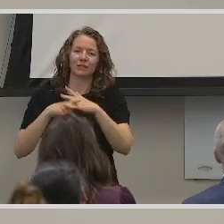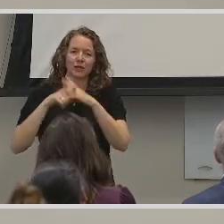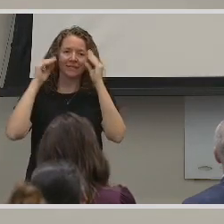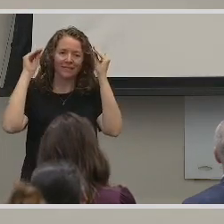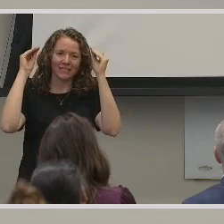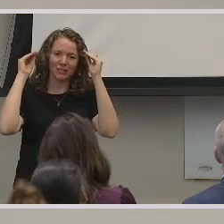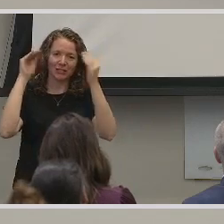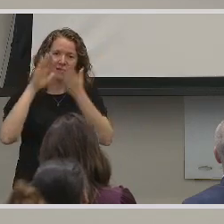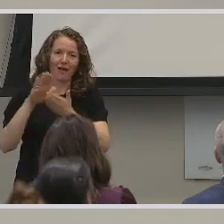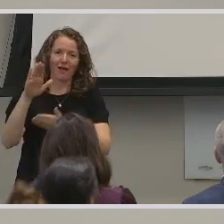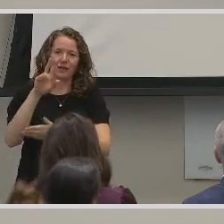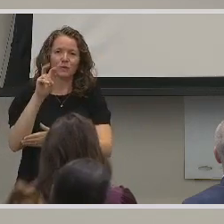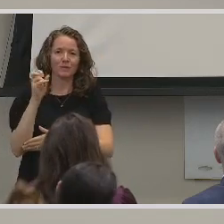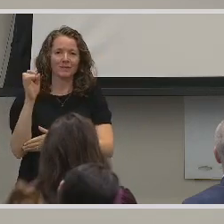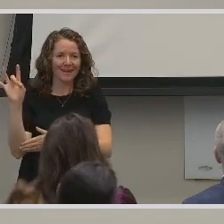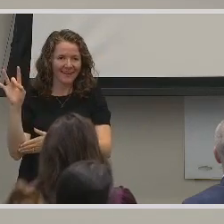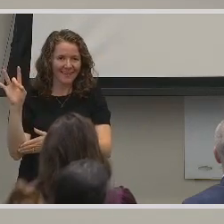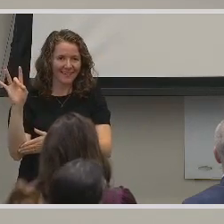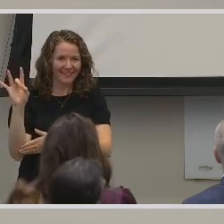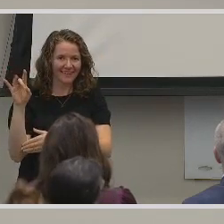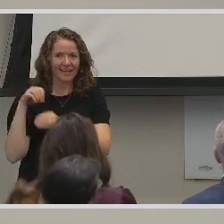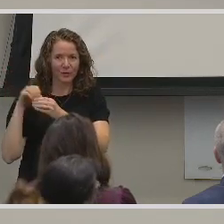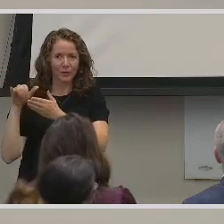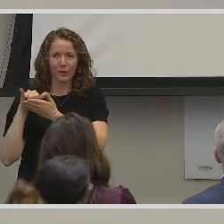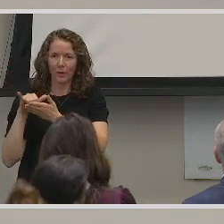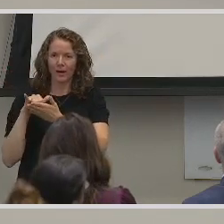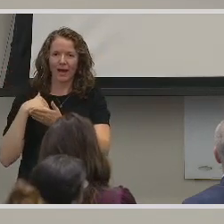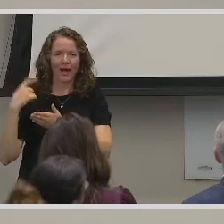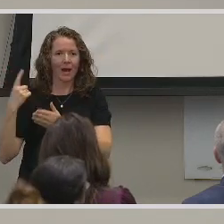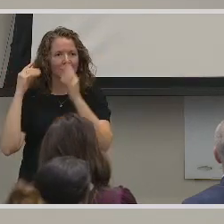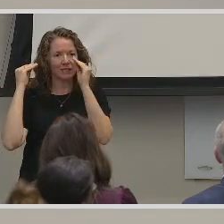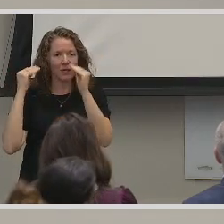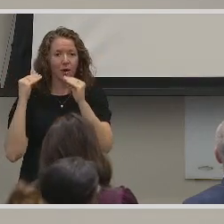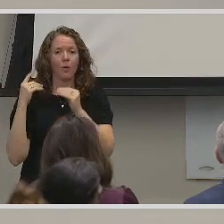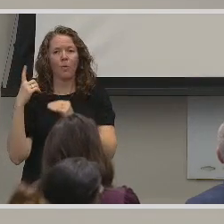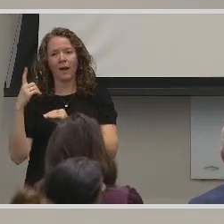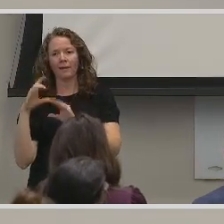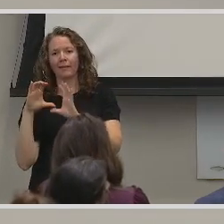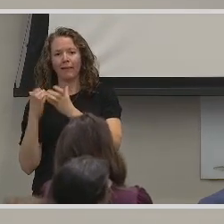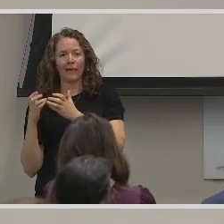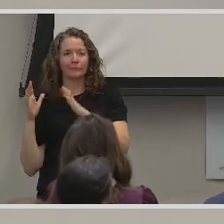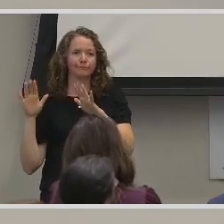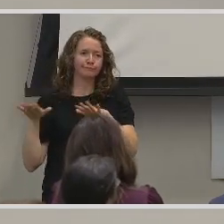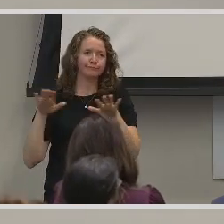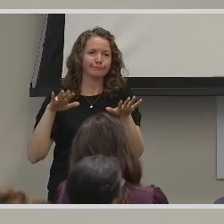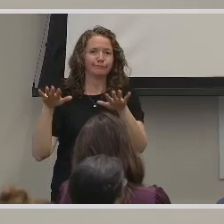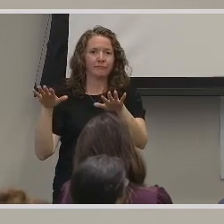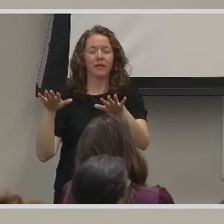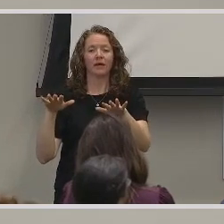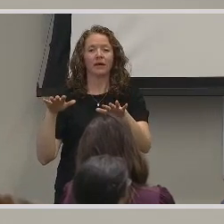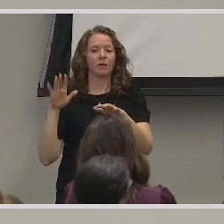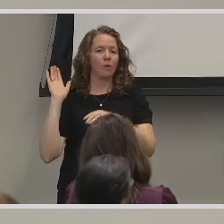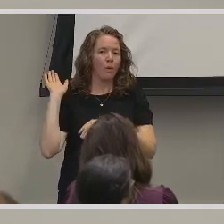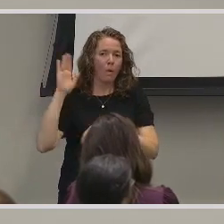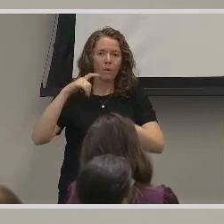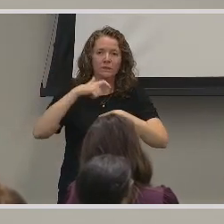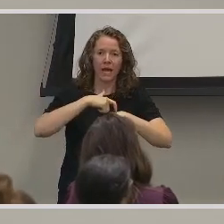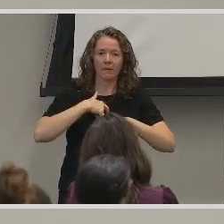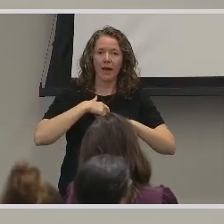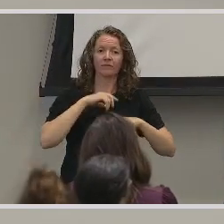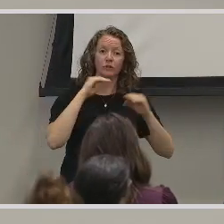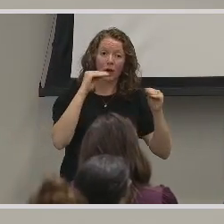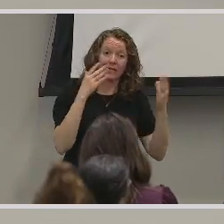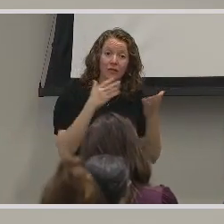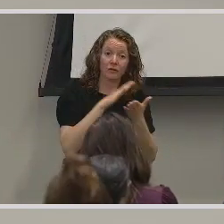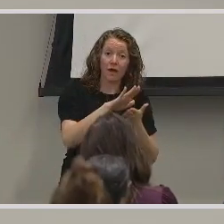collars in 2008 in New York. I was always teaching one class here and there. And for the entire time, I've taught at the collars, braces